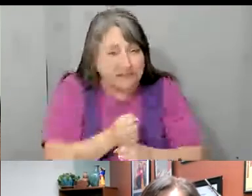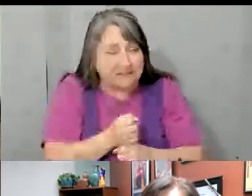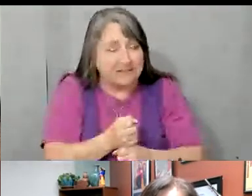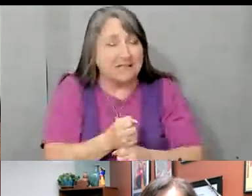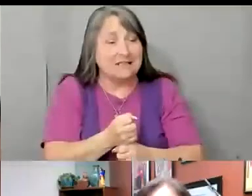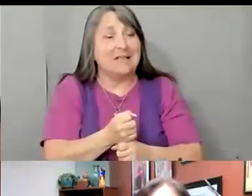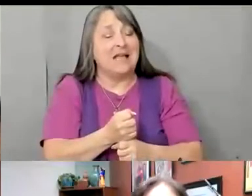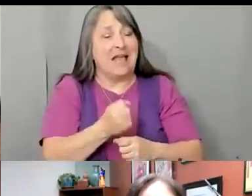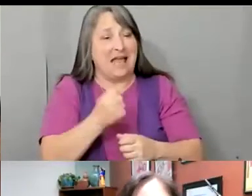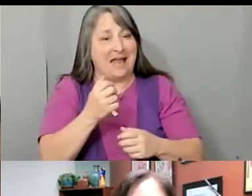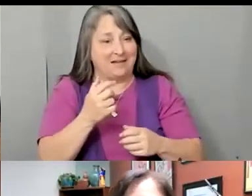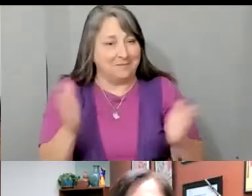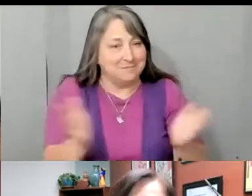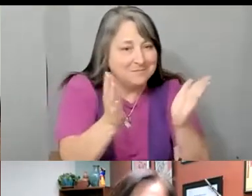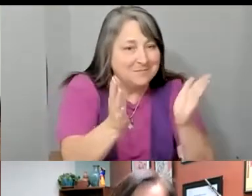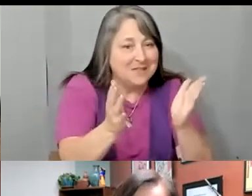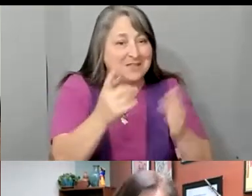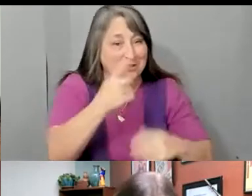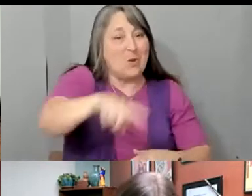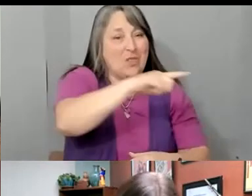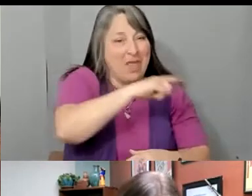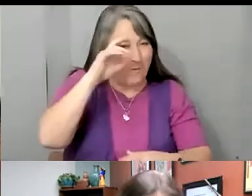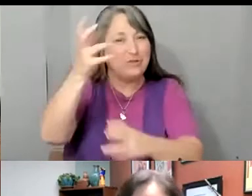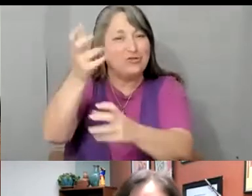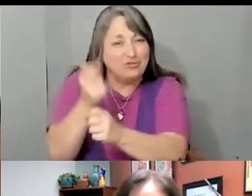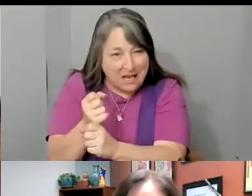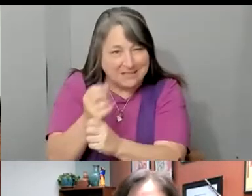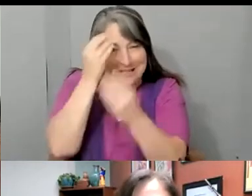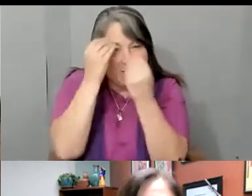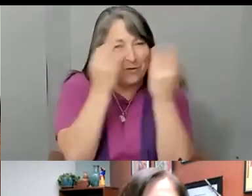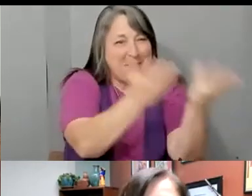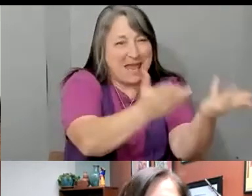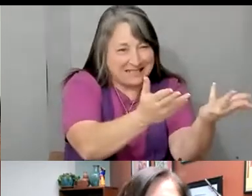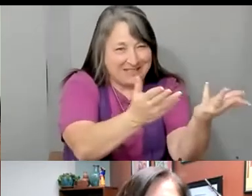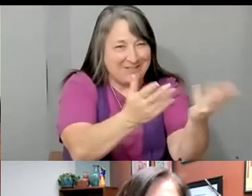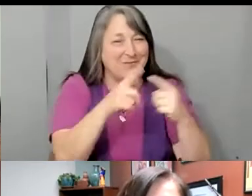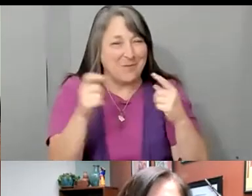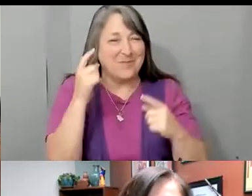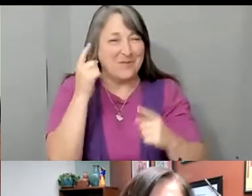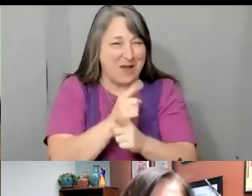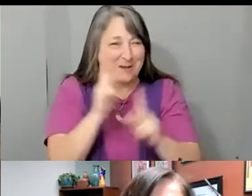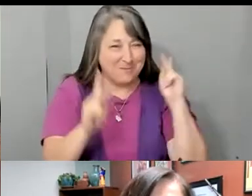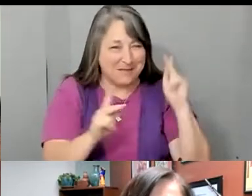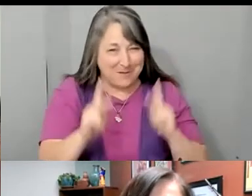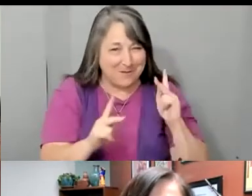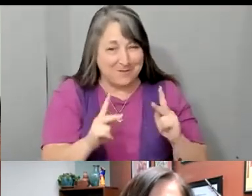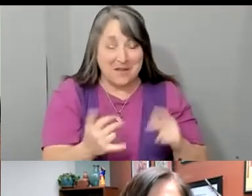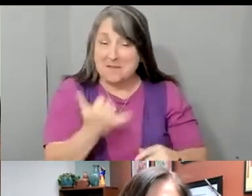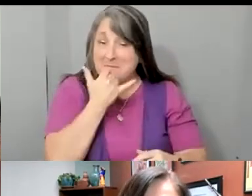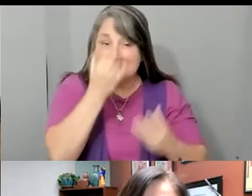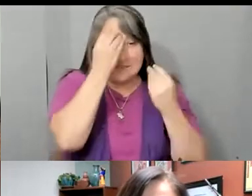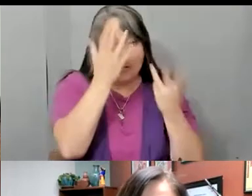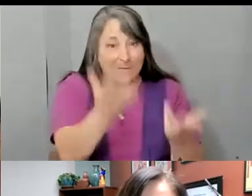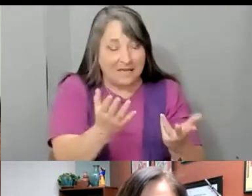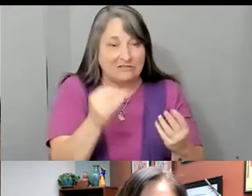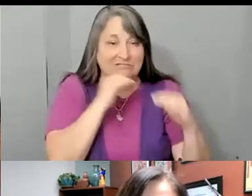in a way that they will trust what they're being told or supposed to listen to their information? The misinformation, I don't know how much